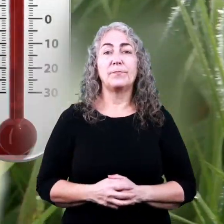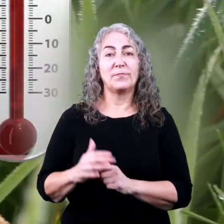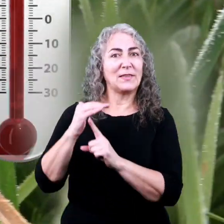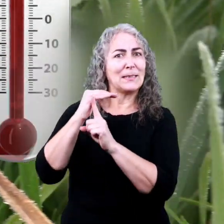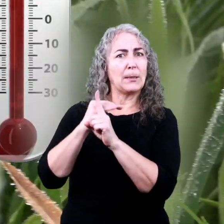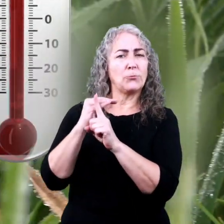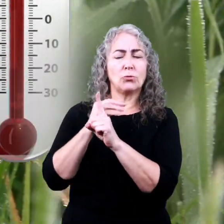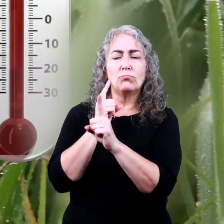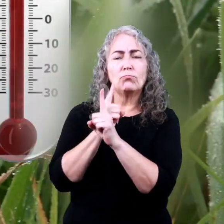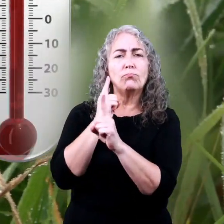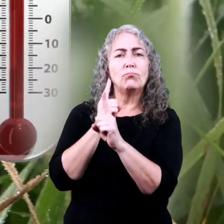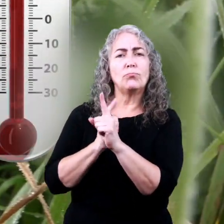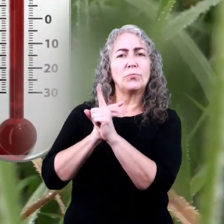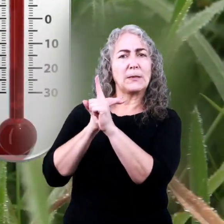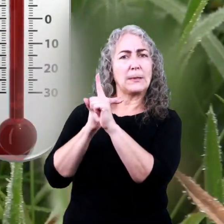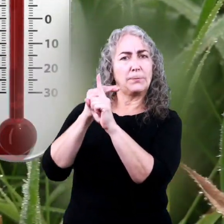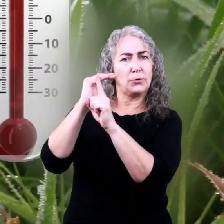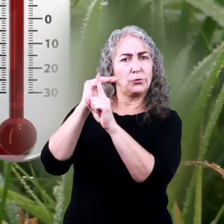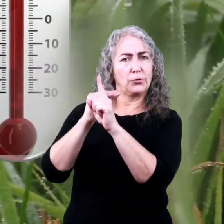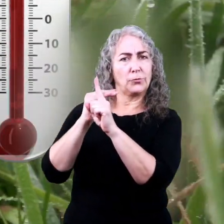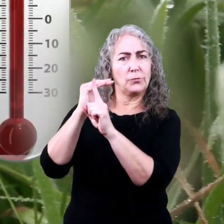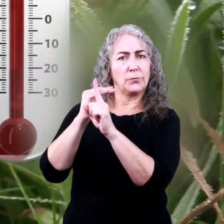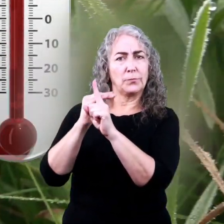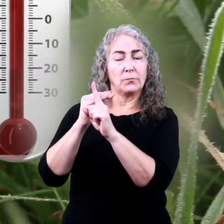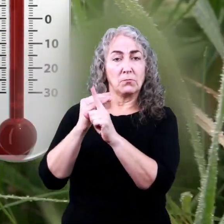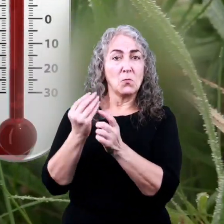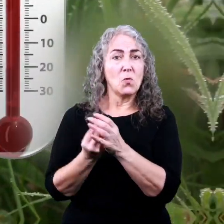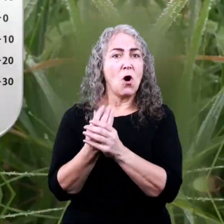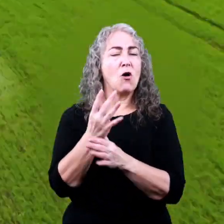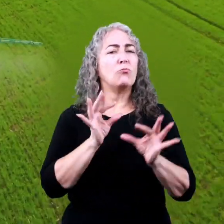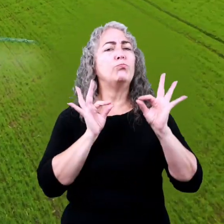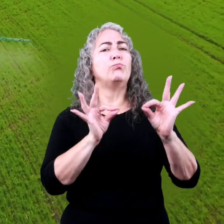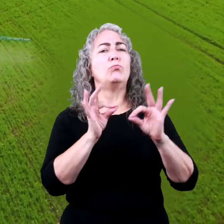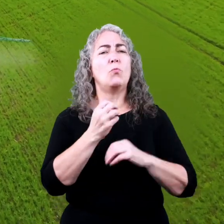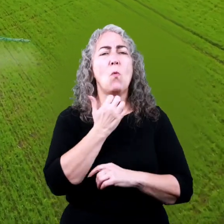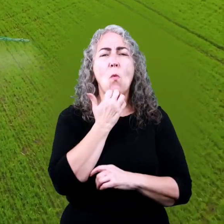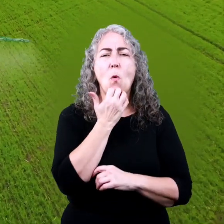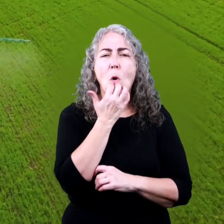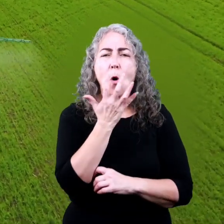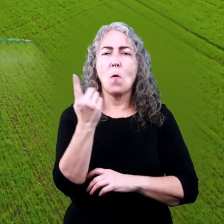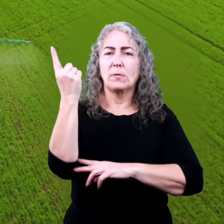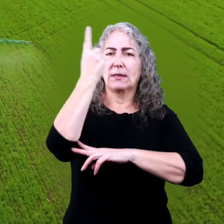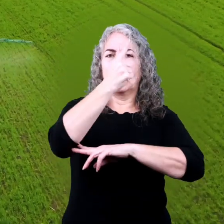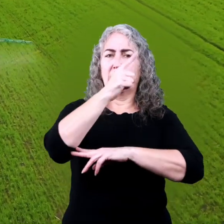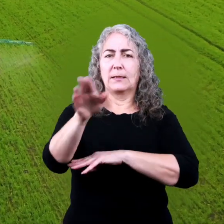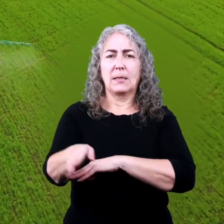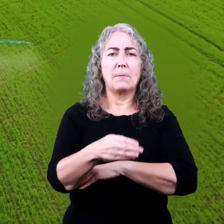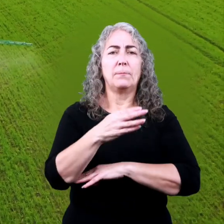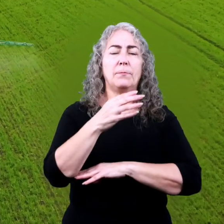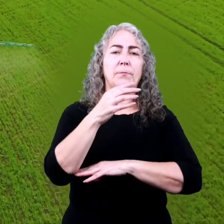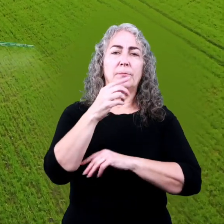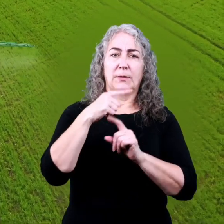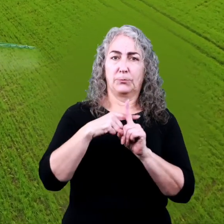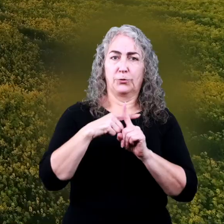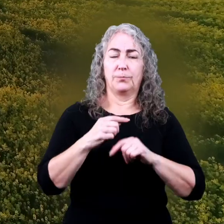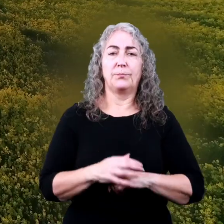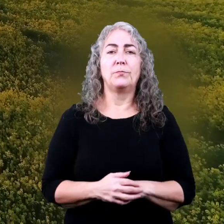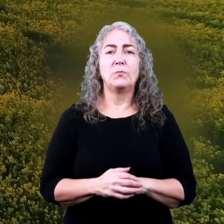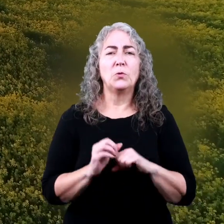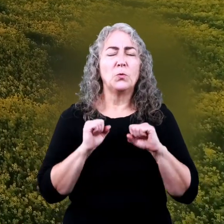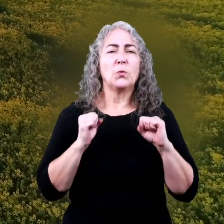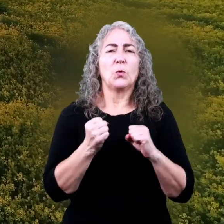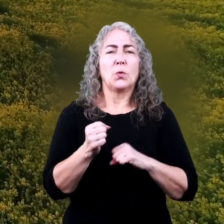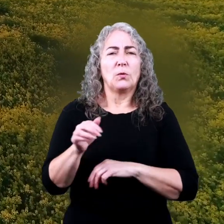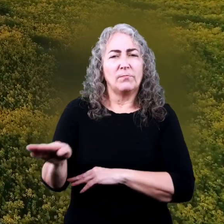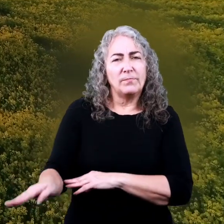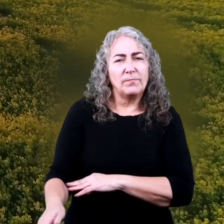The first is temperature. Most plants grow well in warm daytime temperatures and